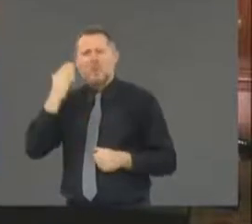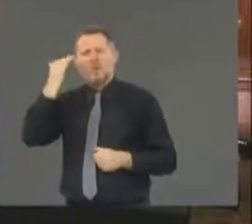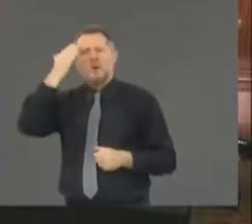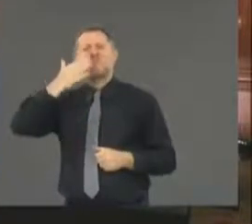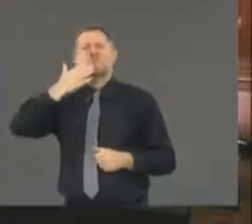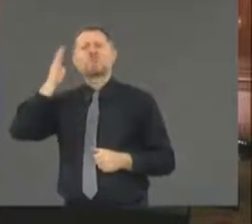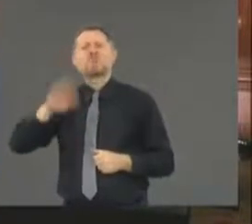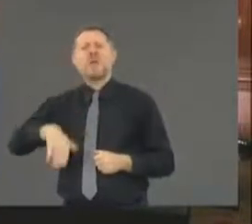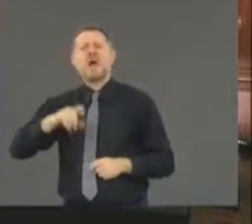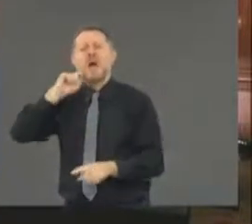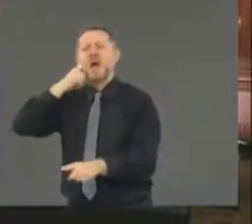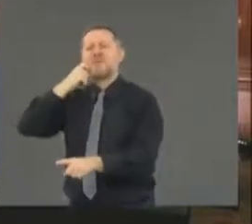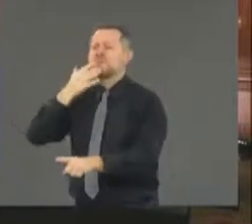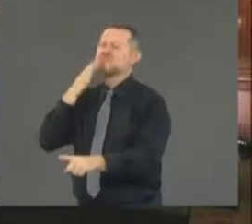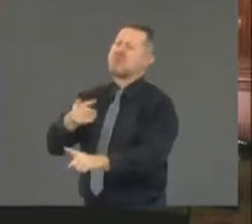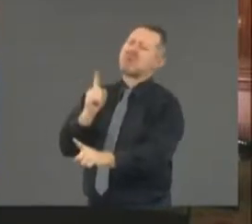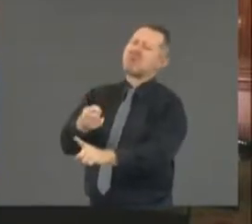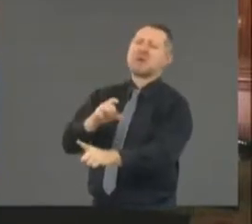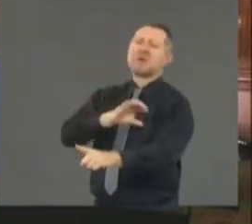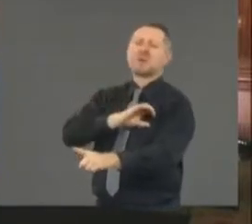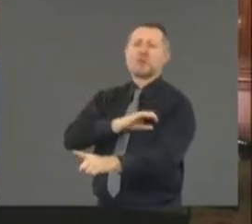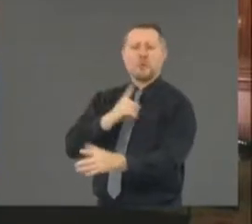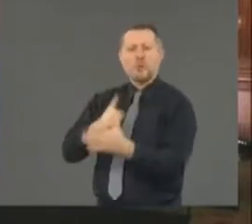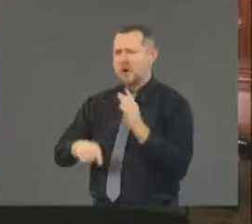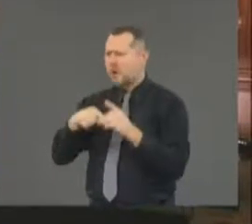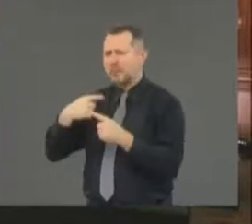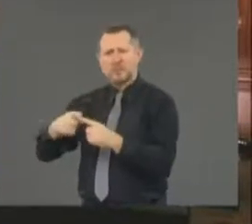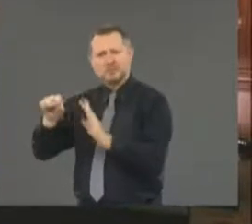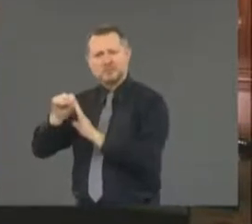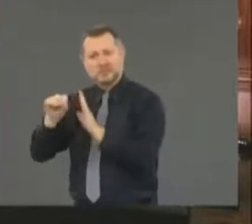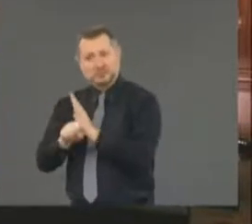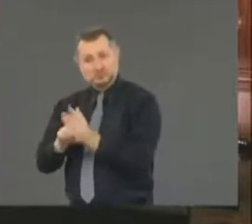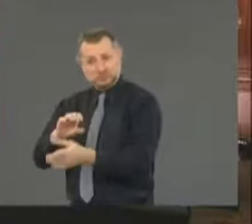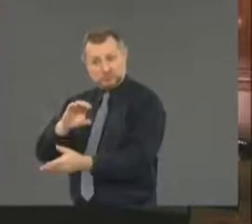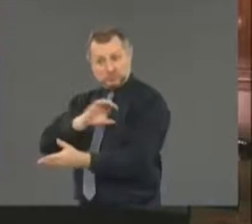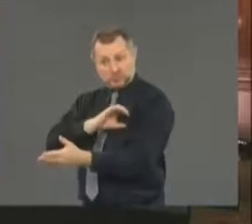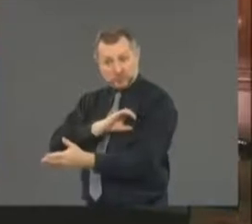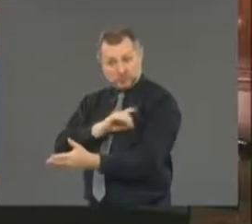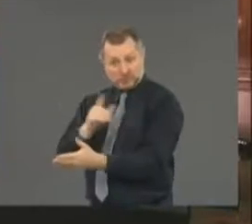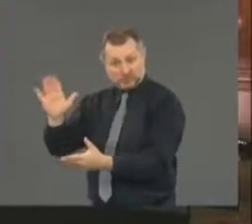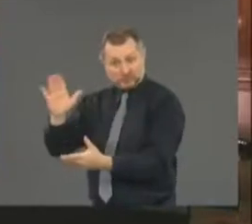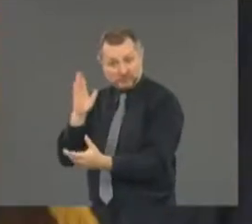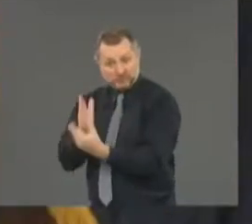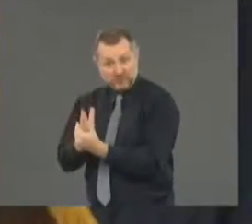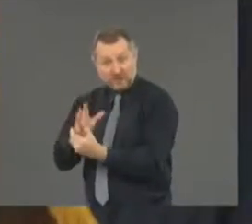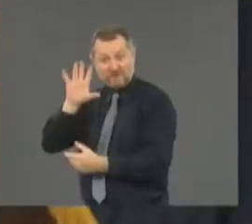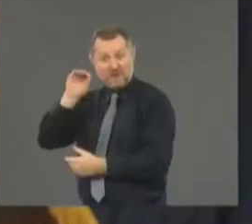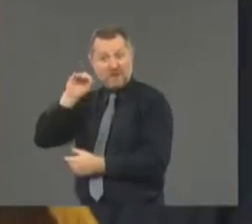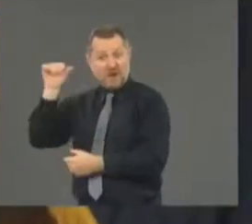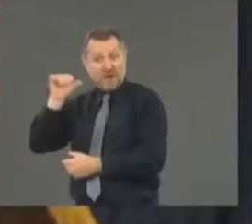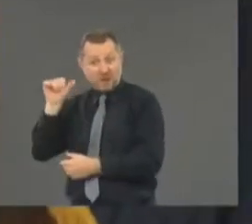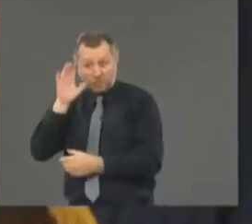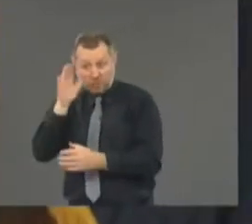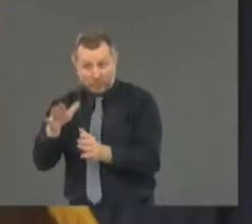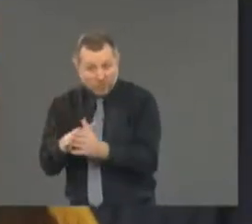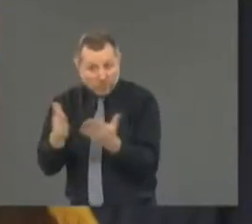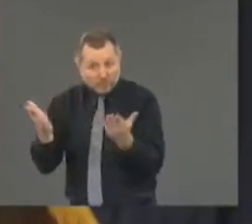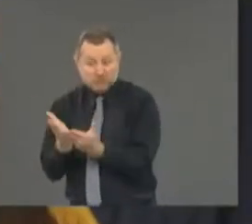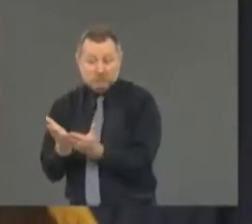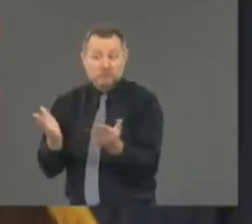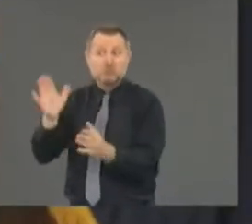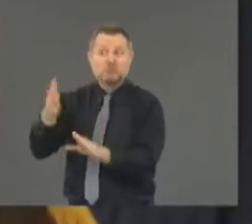And will you allow the release of state troopers' disciplinary records under 50A? Well, you have a lot in there. There are